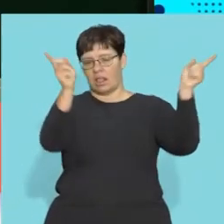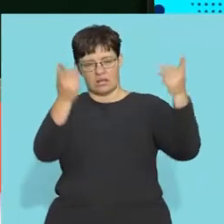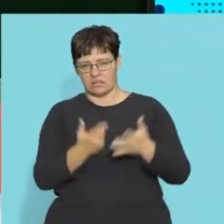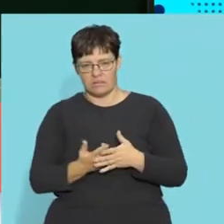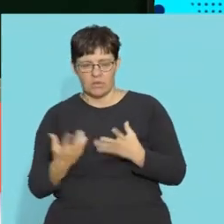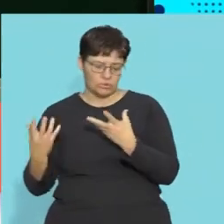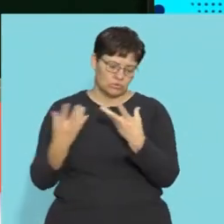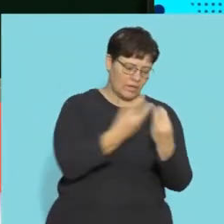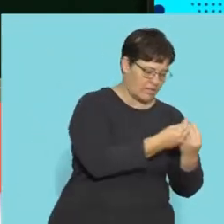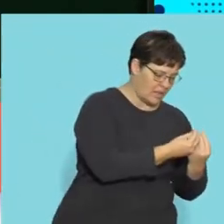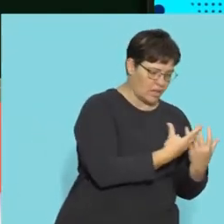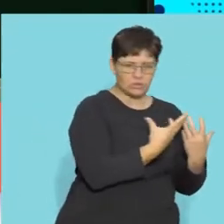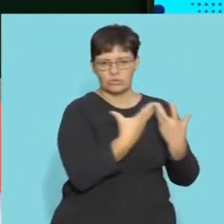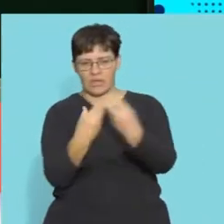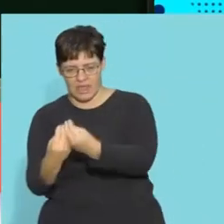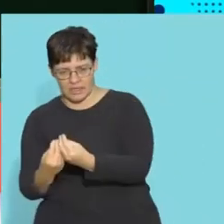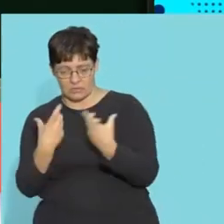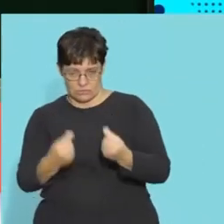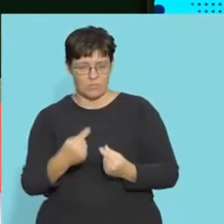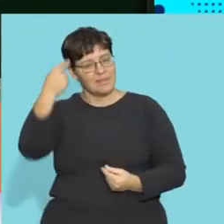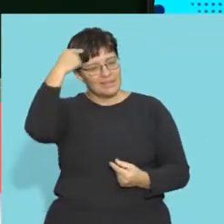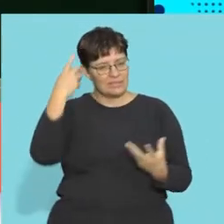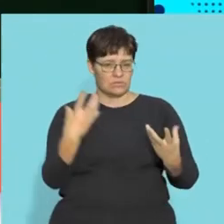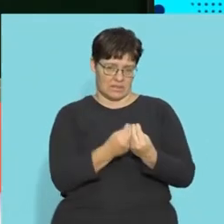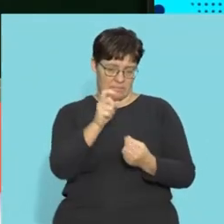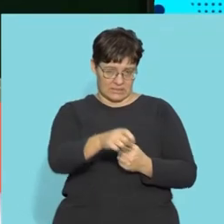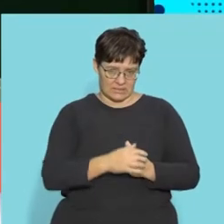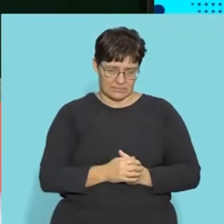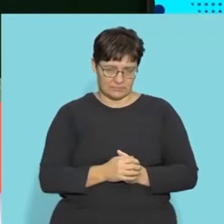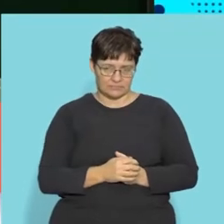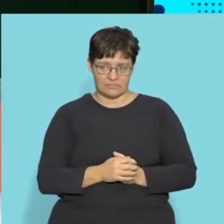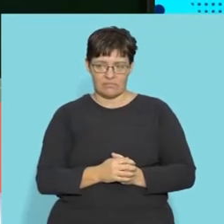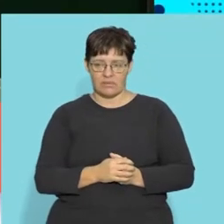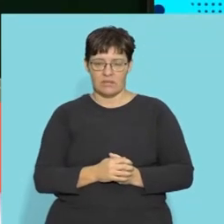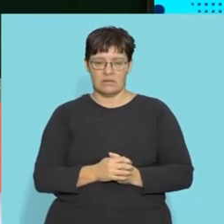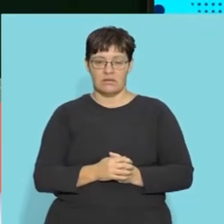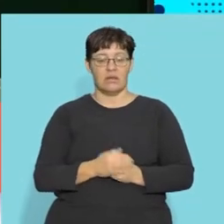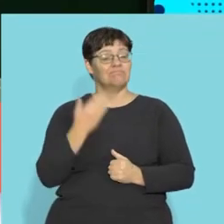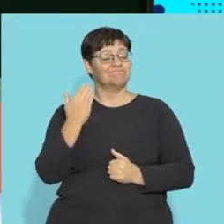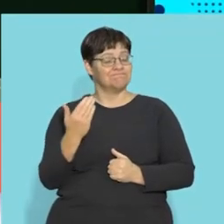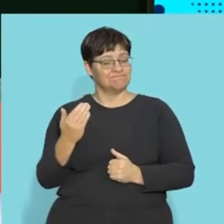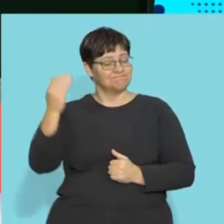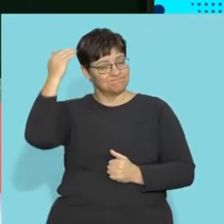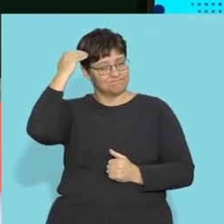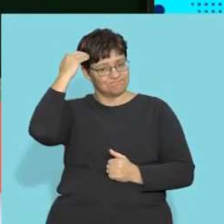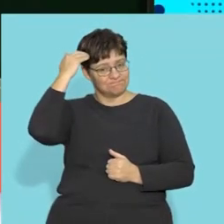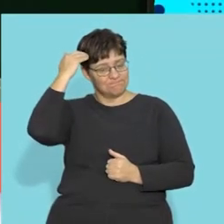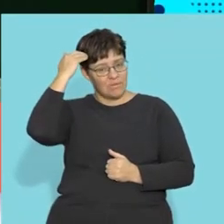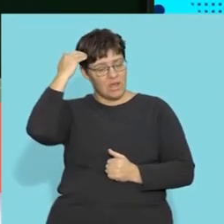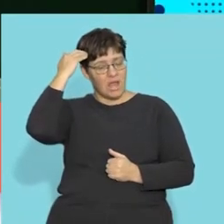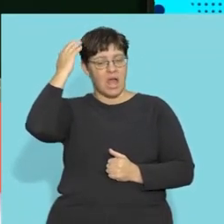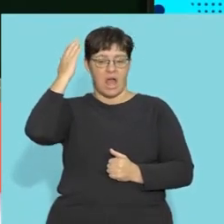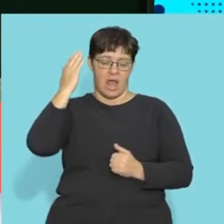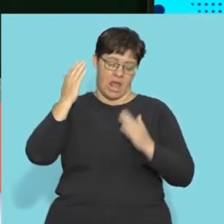math right they must do it together they must go together think together another interesting fact is that your right hand hemisphere